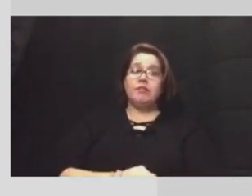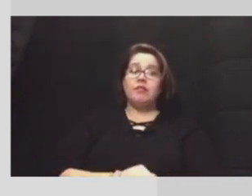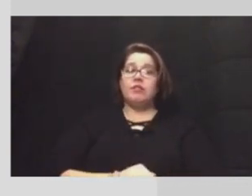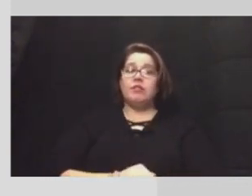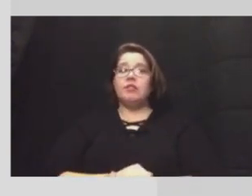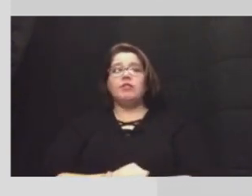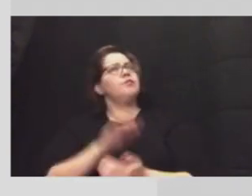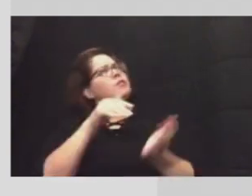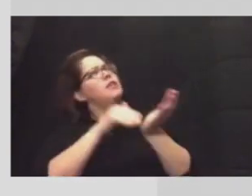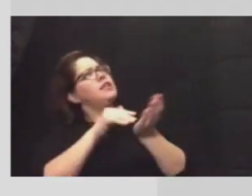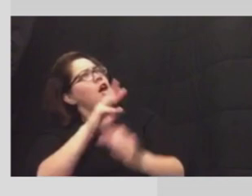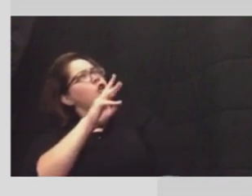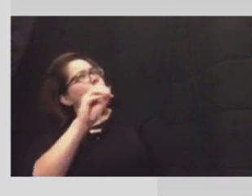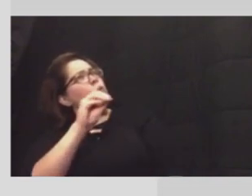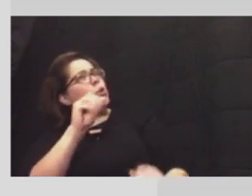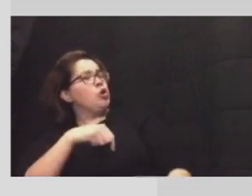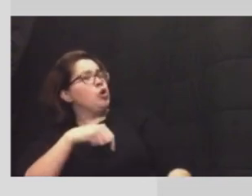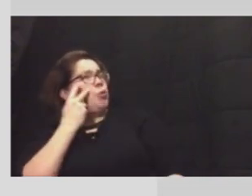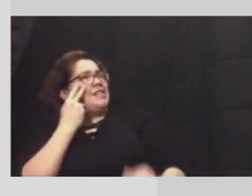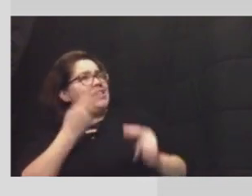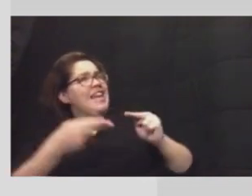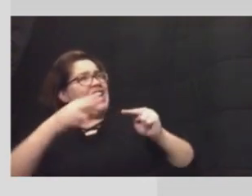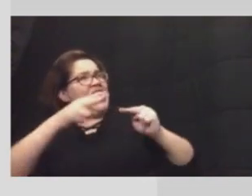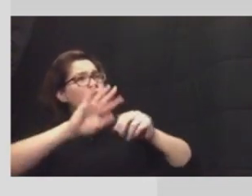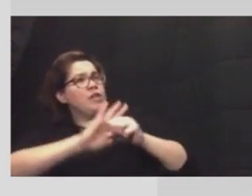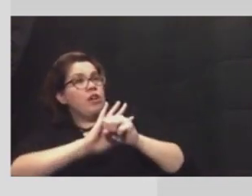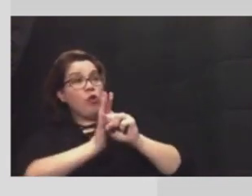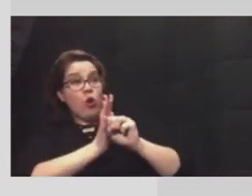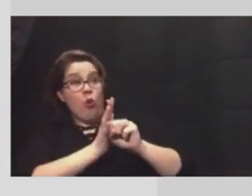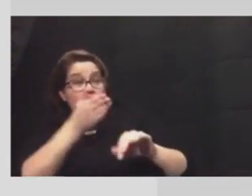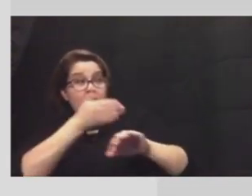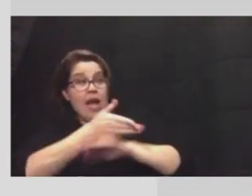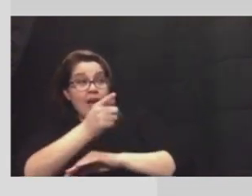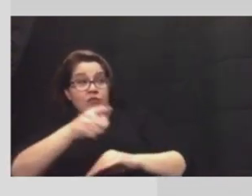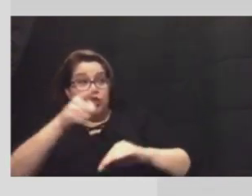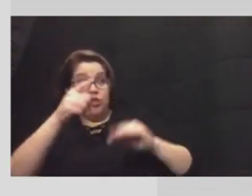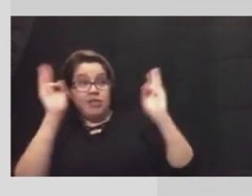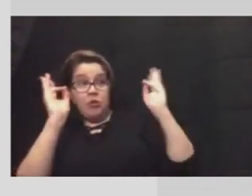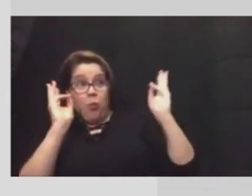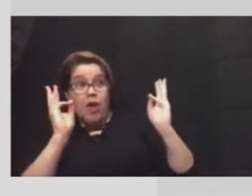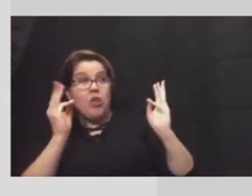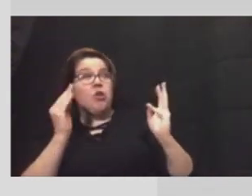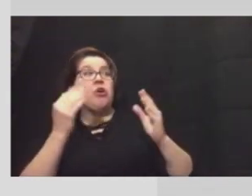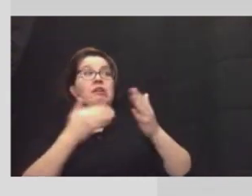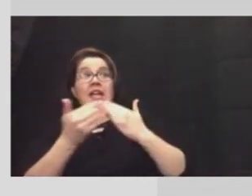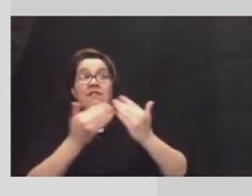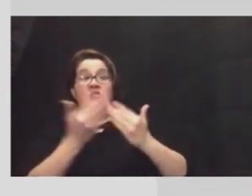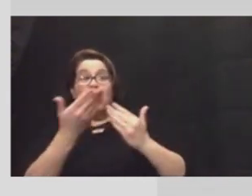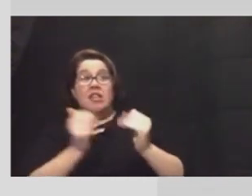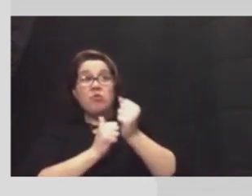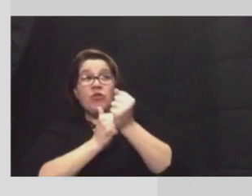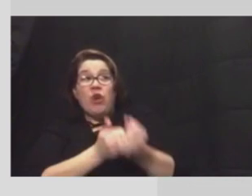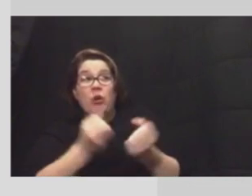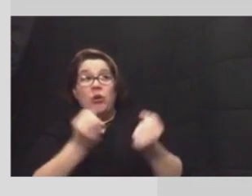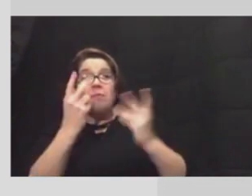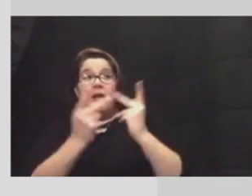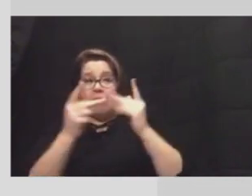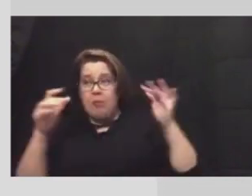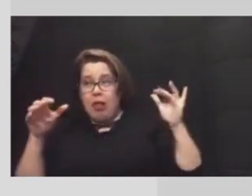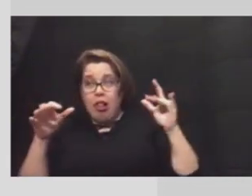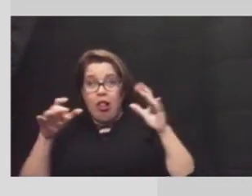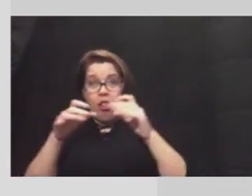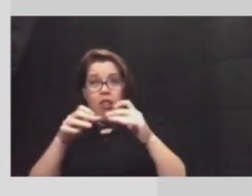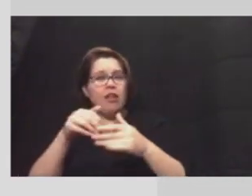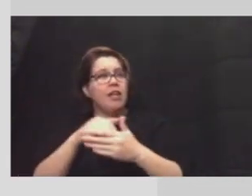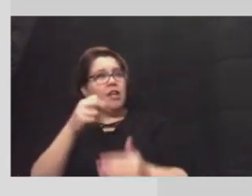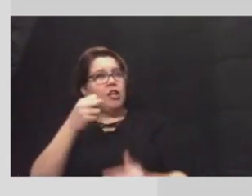dr wu could we see an increase of covid cases after this storm even though measures were followed many people were gathered in shelters